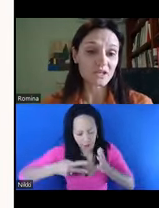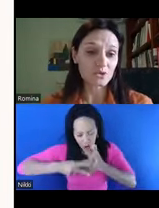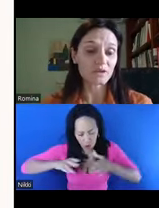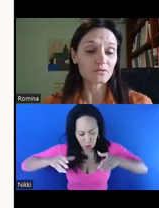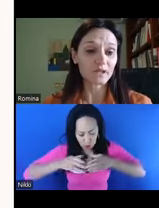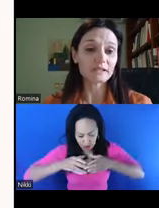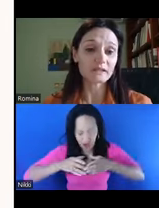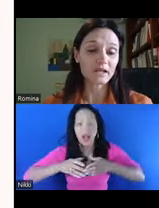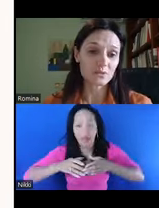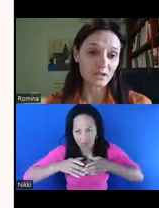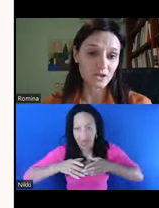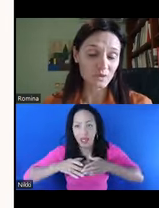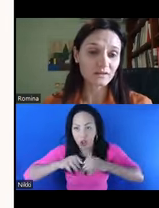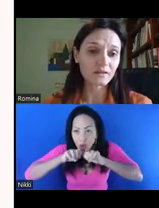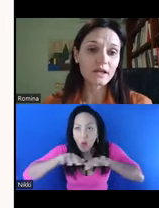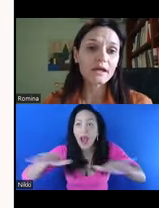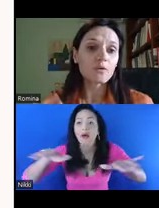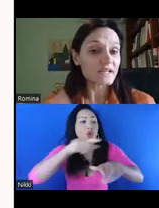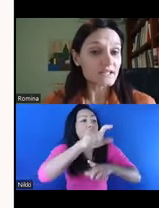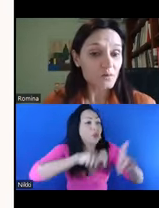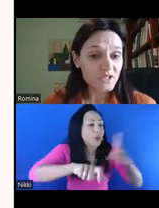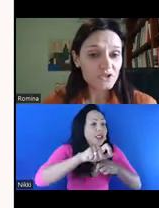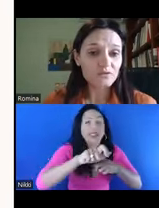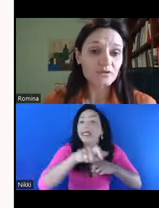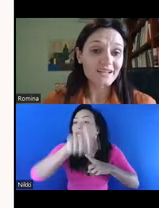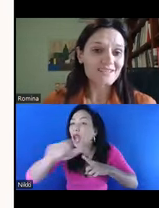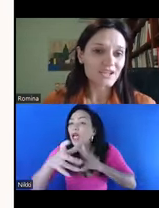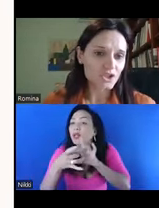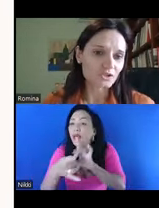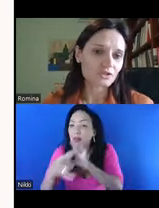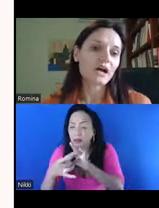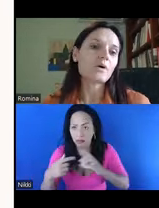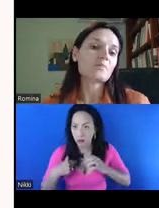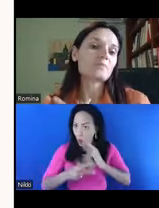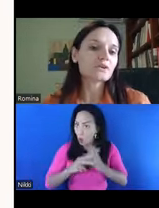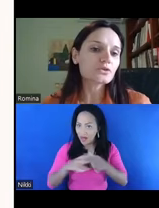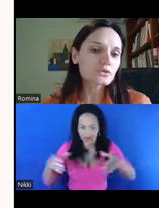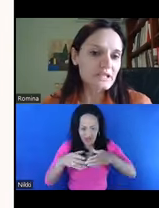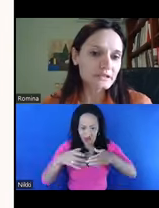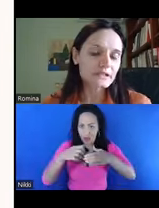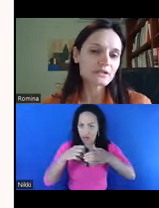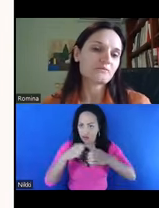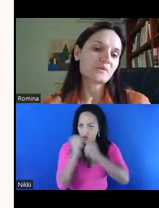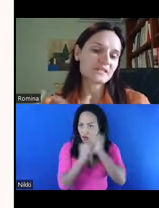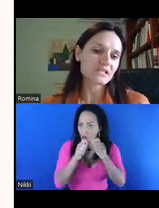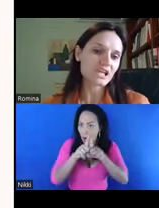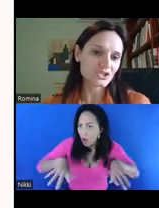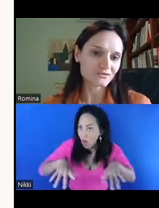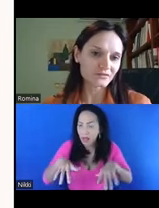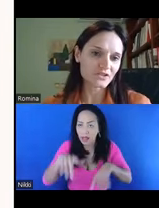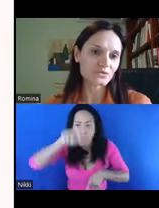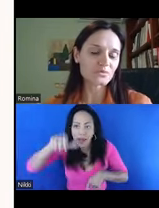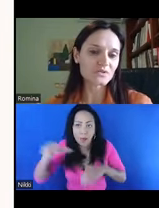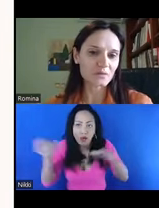communities we engage with, right, and the clients we engage with. What is the composition of the organization? How are people recruited? Is there a representation